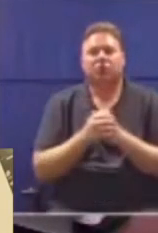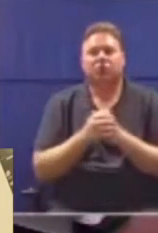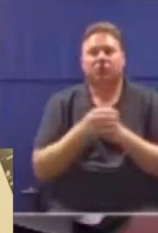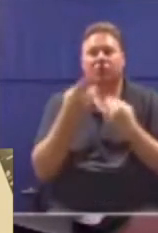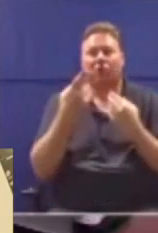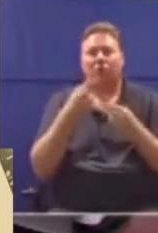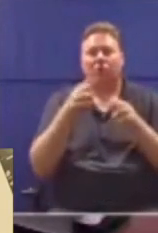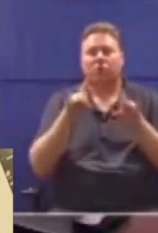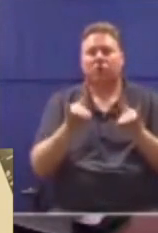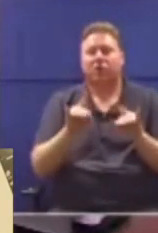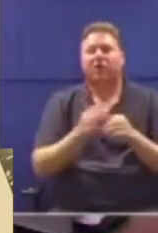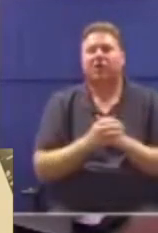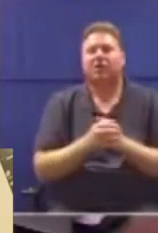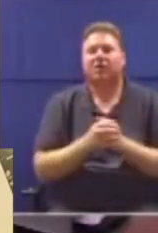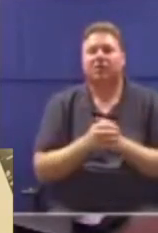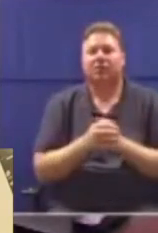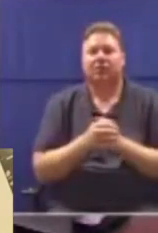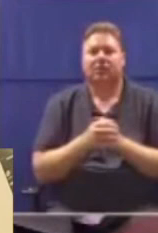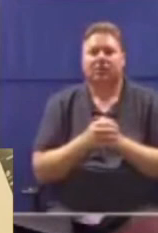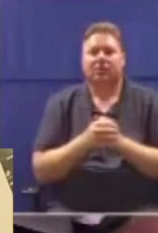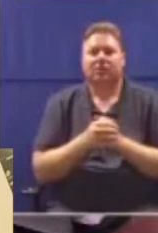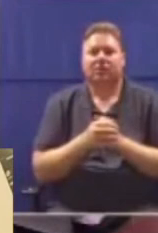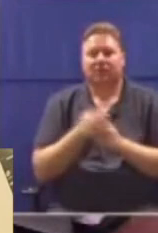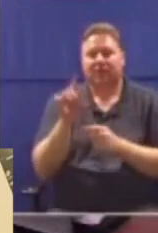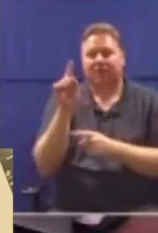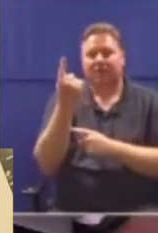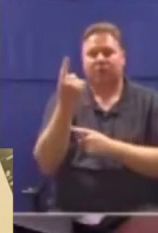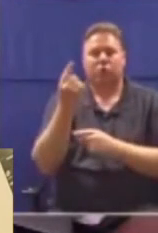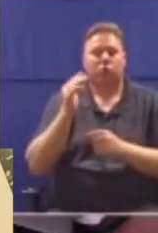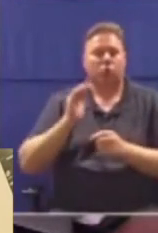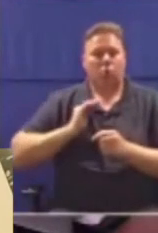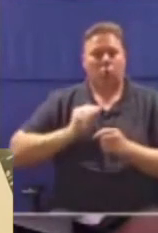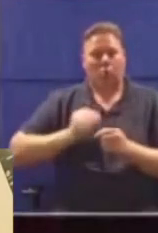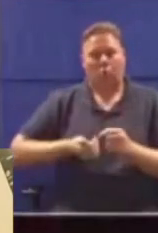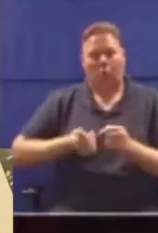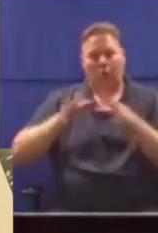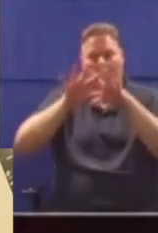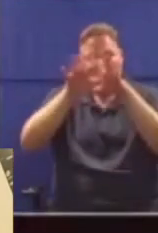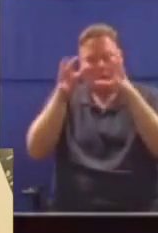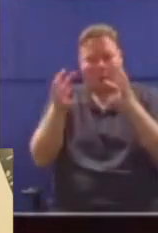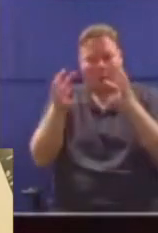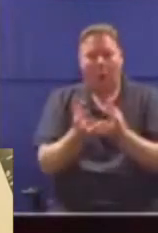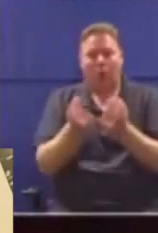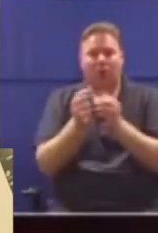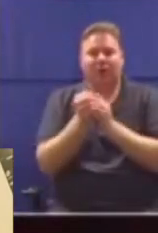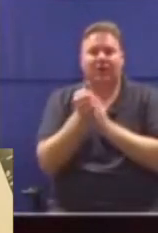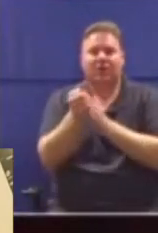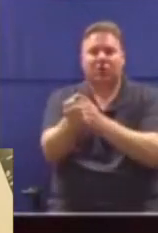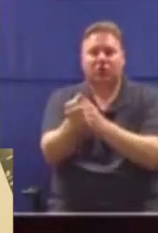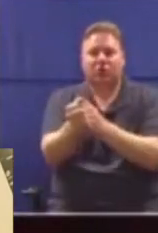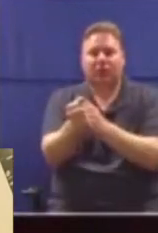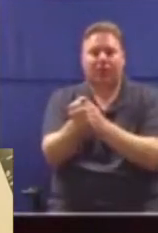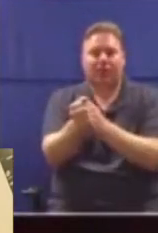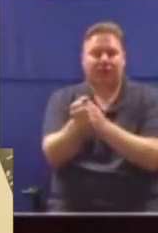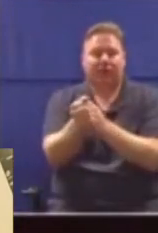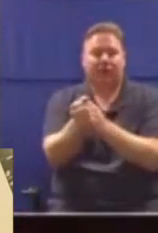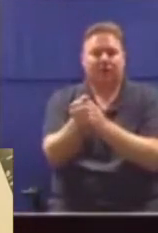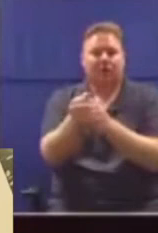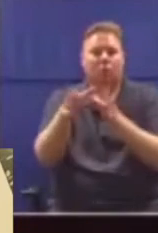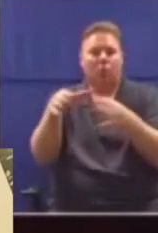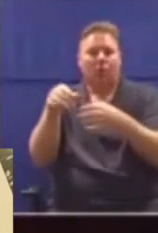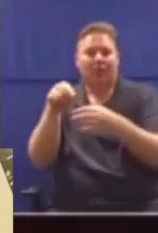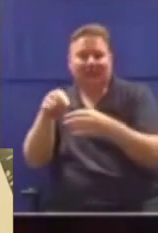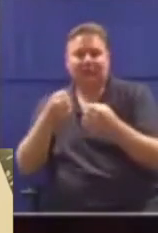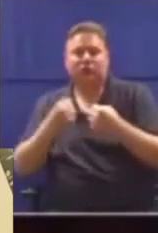Honorable Chair, when the first Women's Global Leadership Institute initiated the 16 Days of